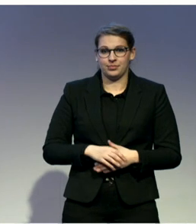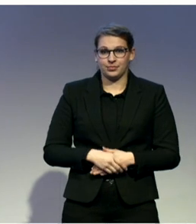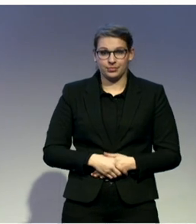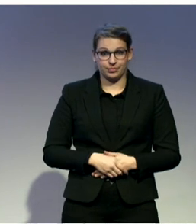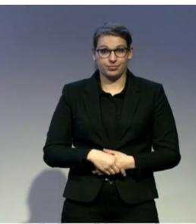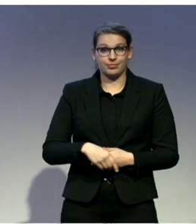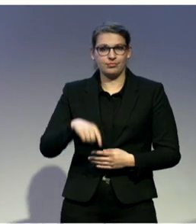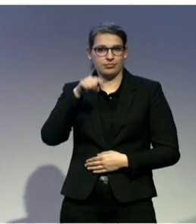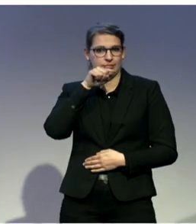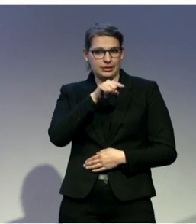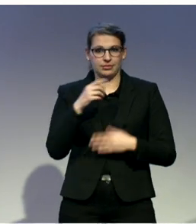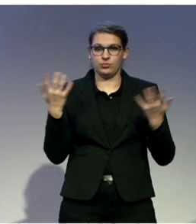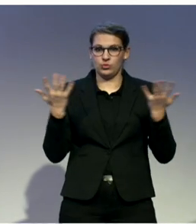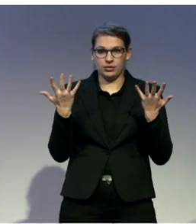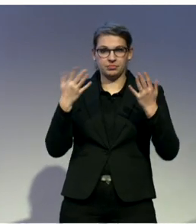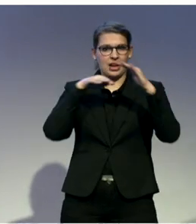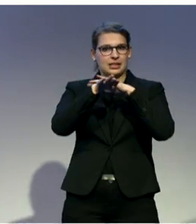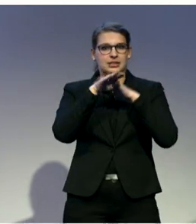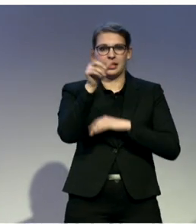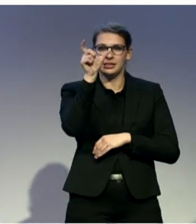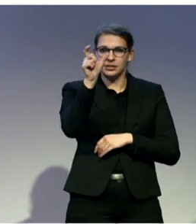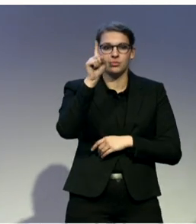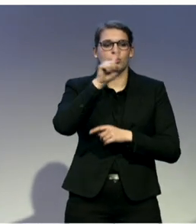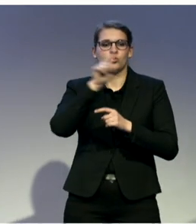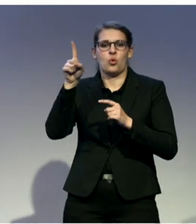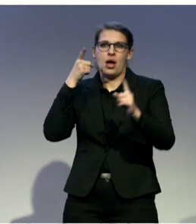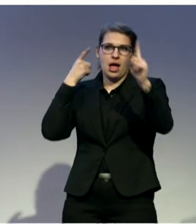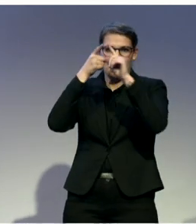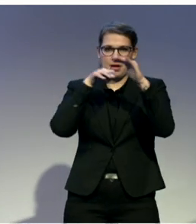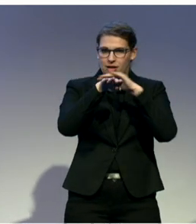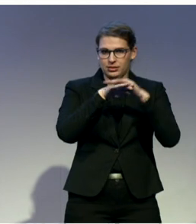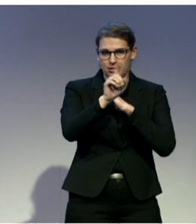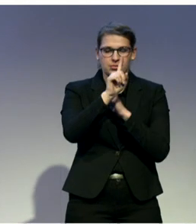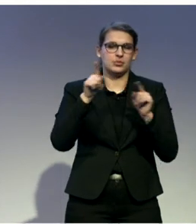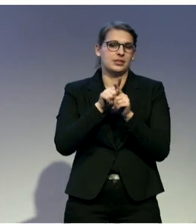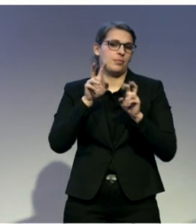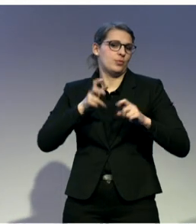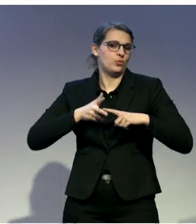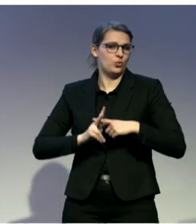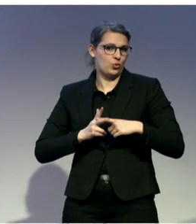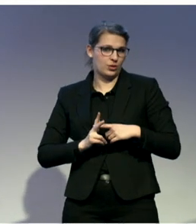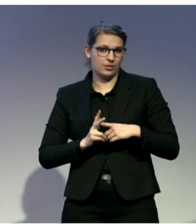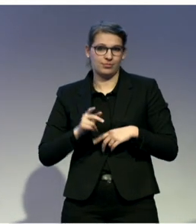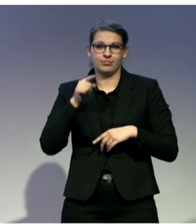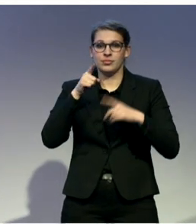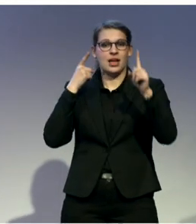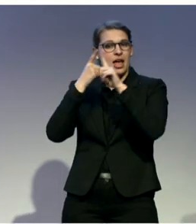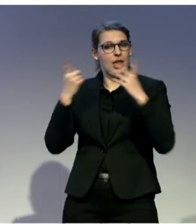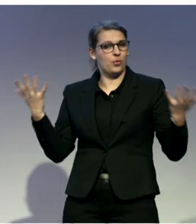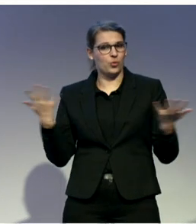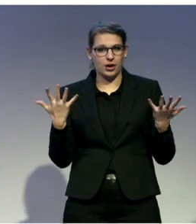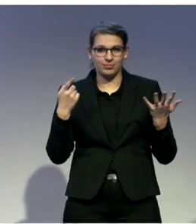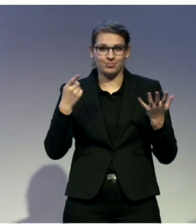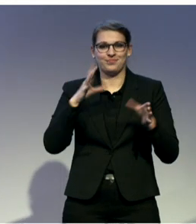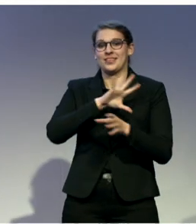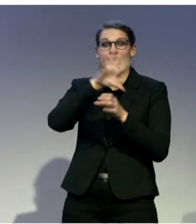goal. It is the means to an end. The goal being inclusion, true inclusion of everyone. All types of disability disability in all areas of